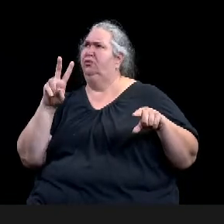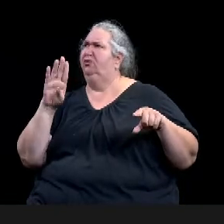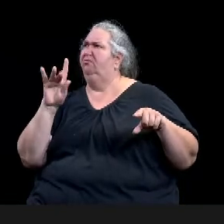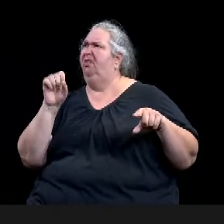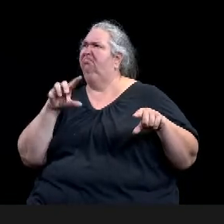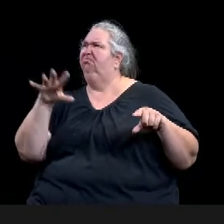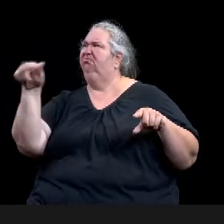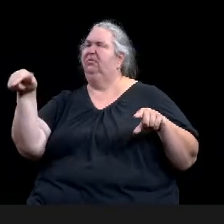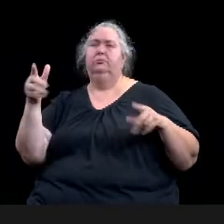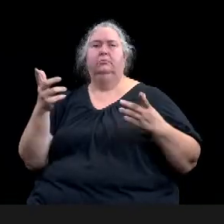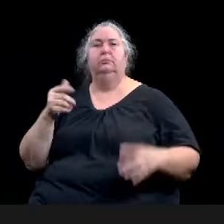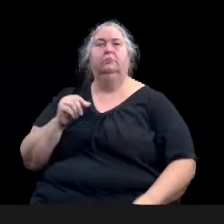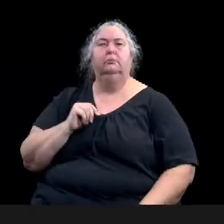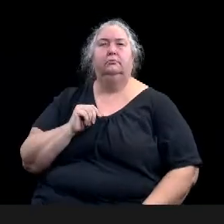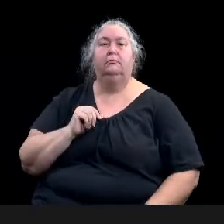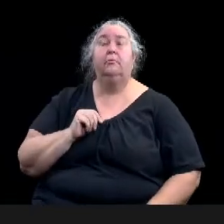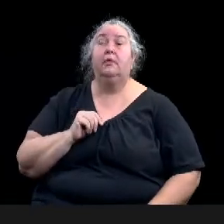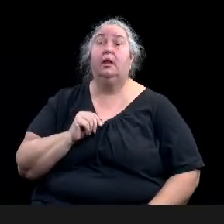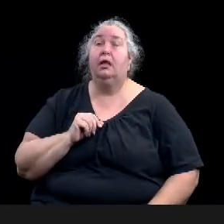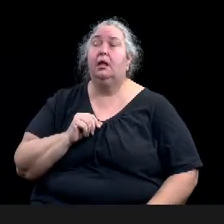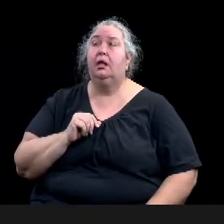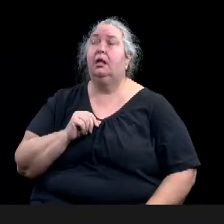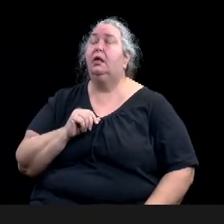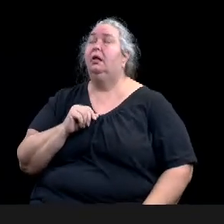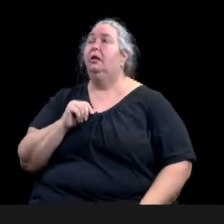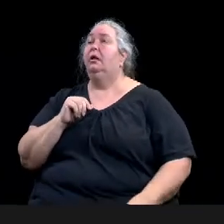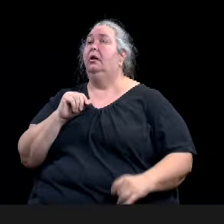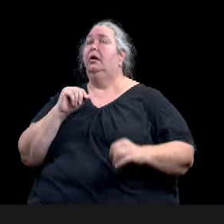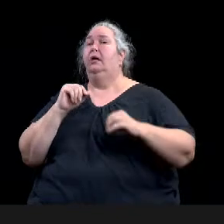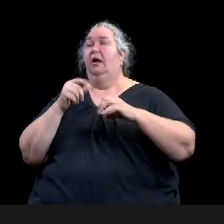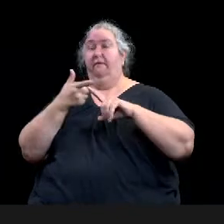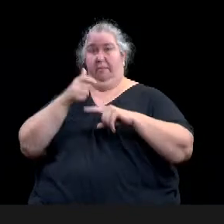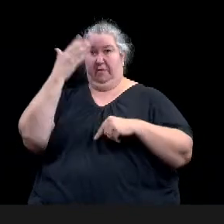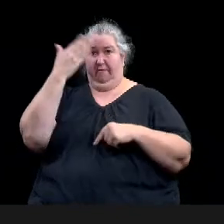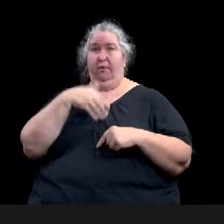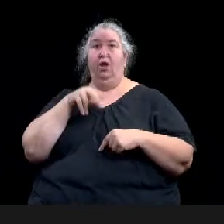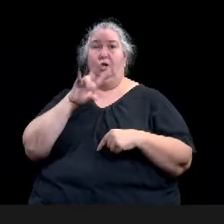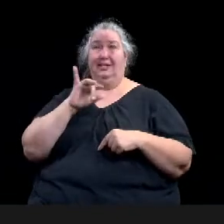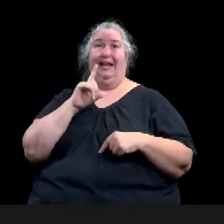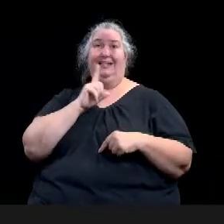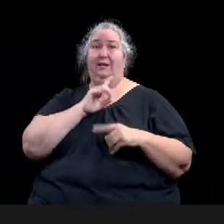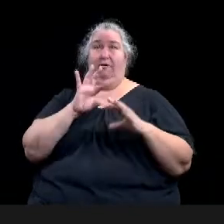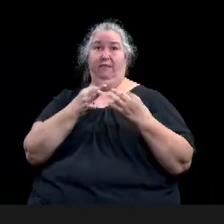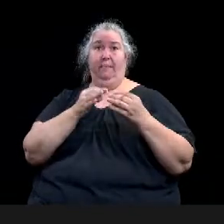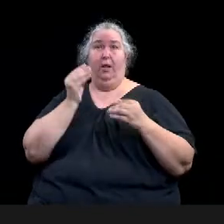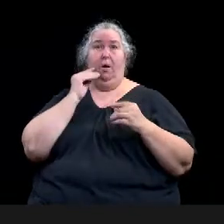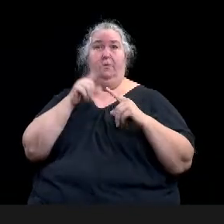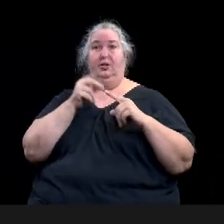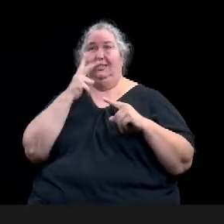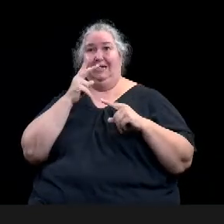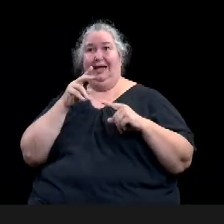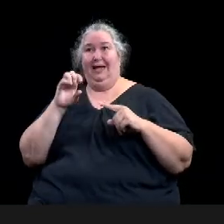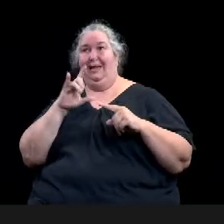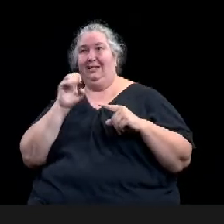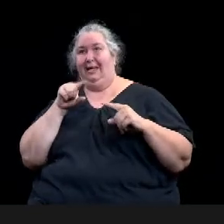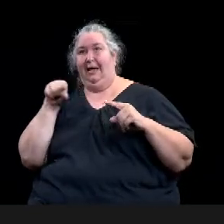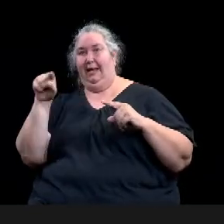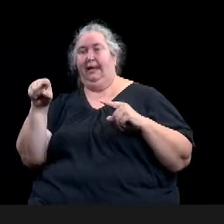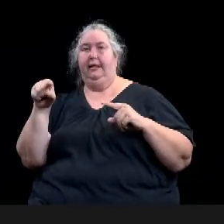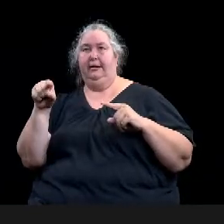side, uh, where at some point this was divided up into two units and then that's the door, uh, for the second unit. So there's a